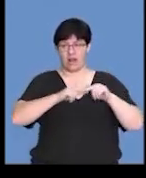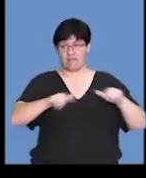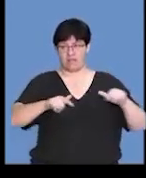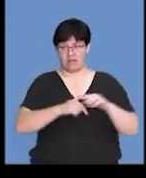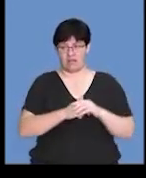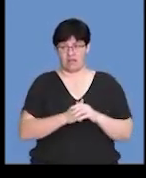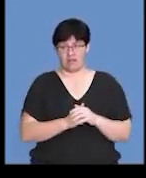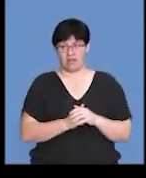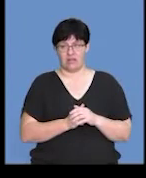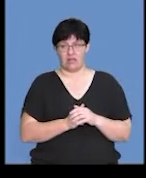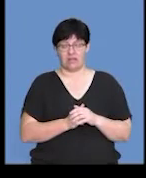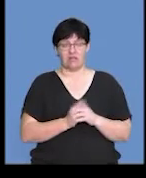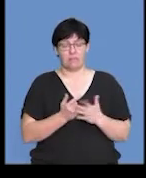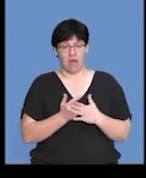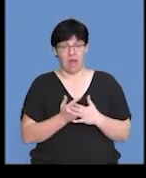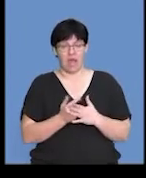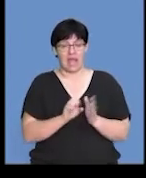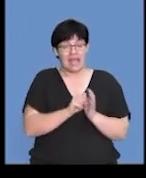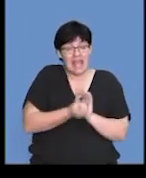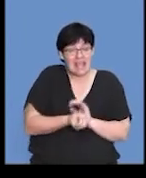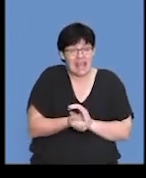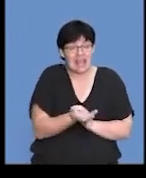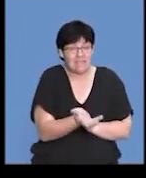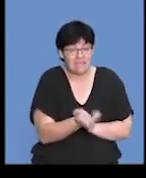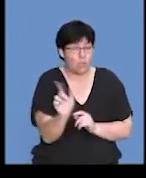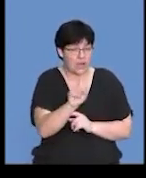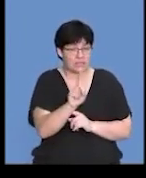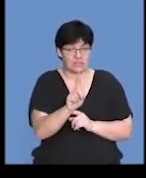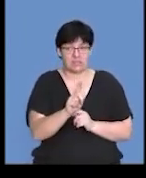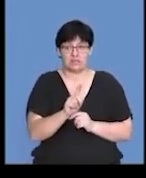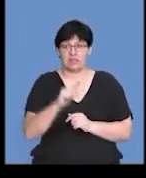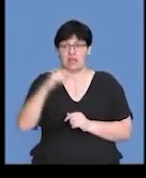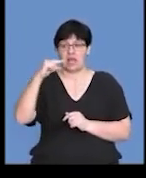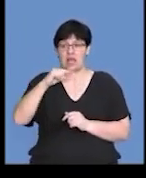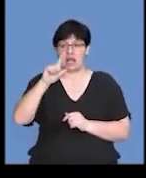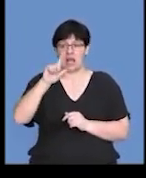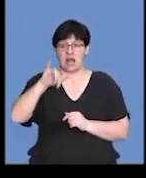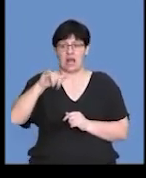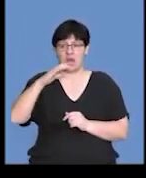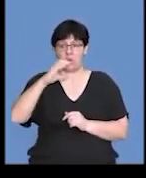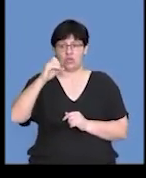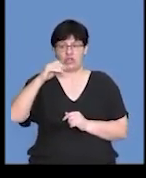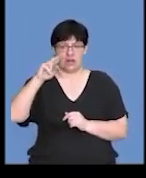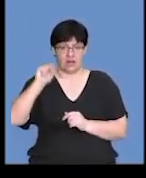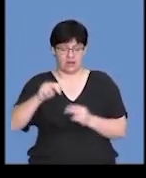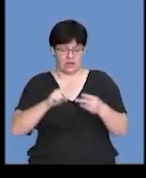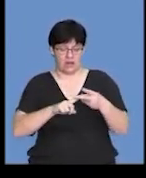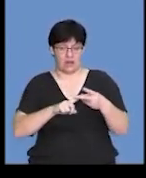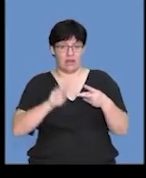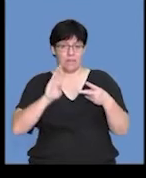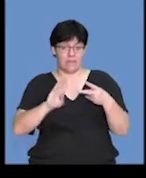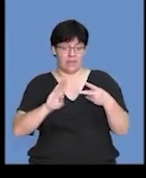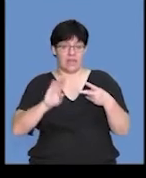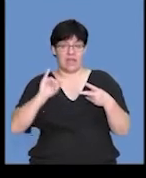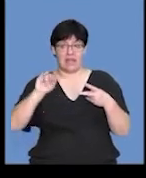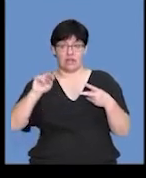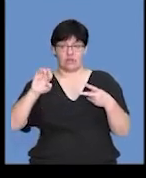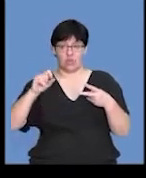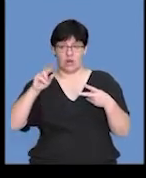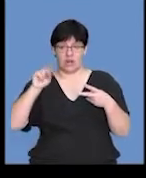my apologies, by secreting A, glycogen, B, insulin,